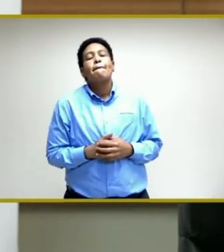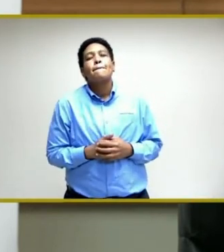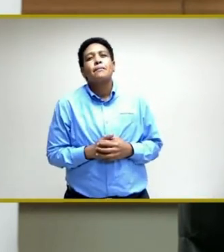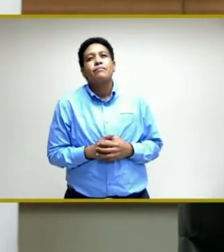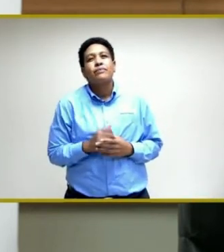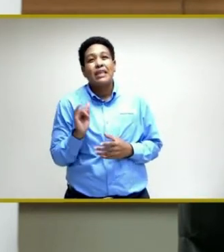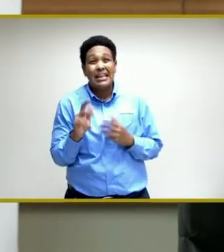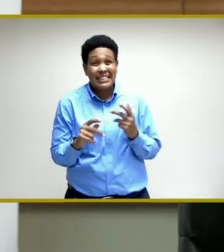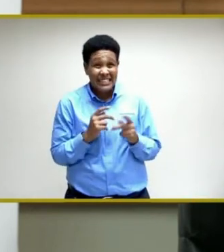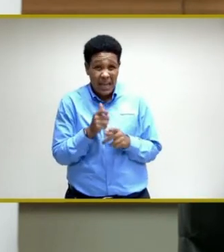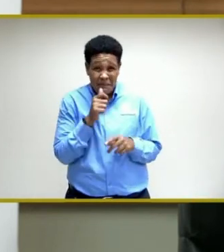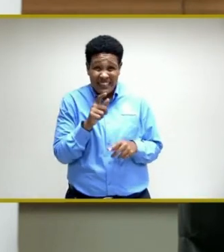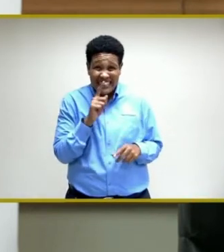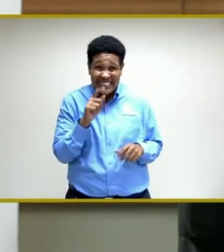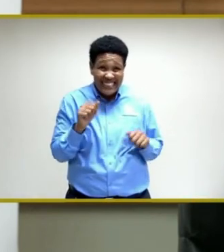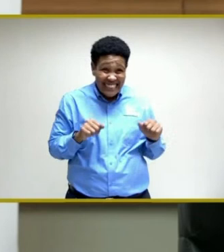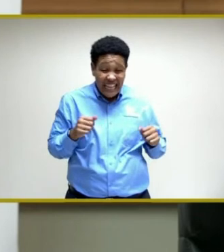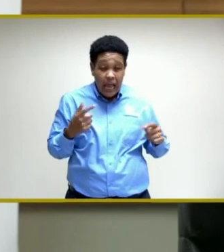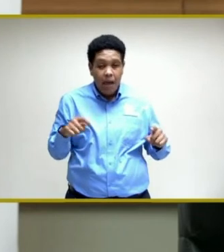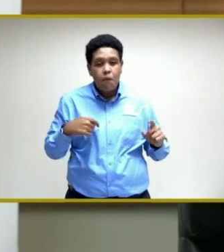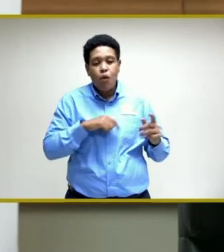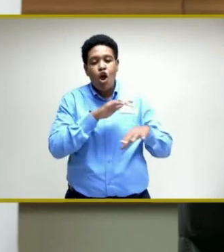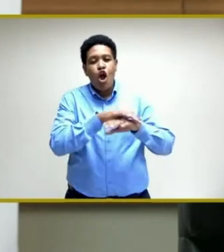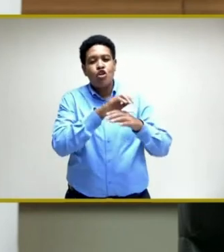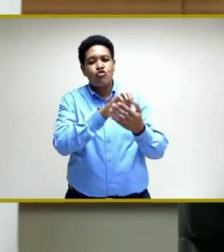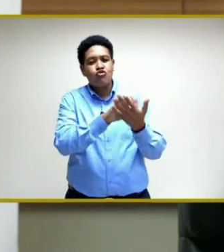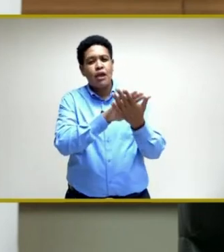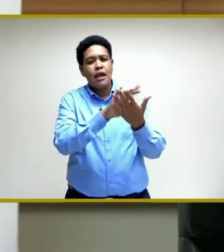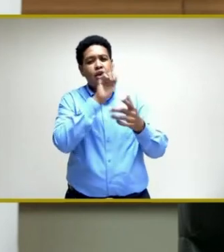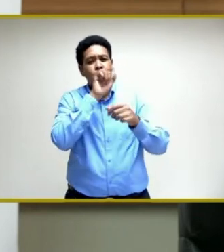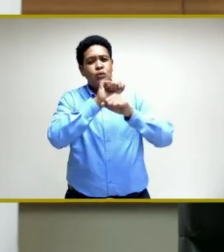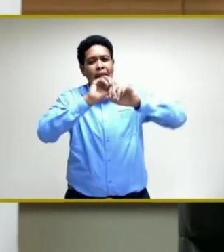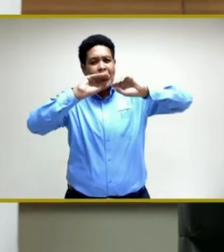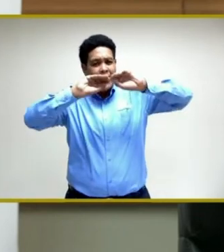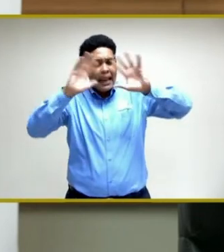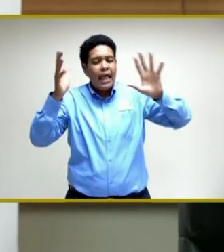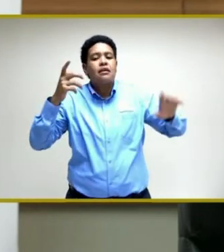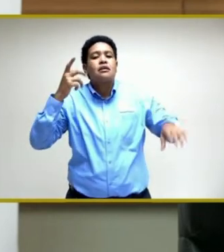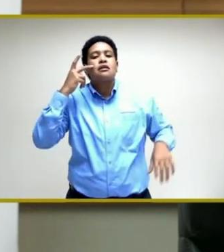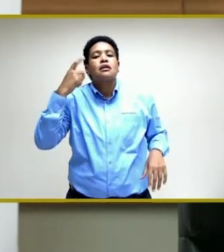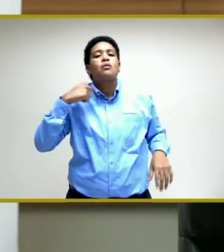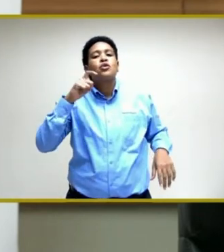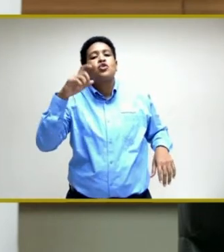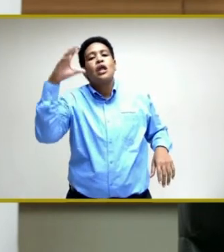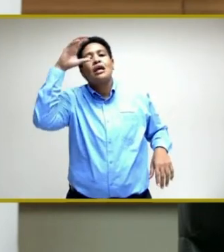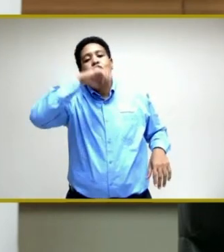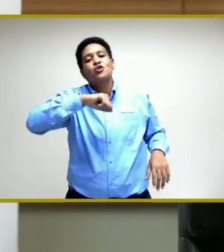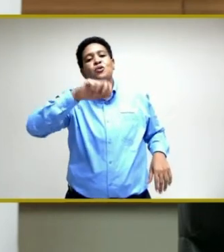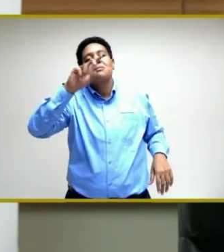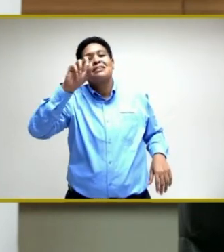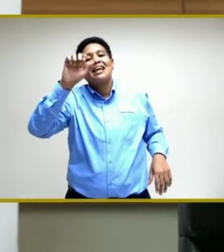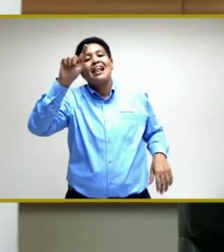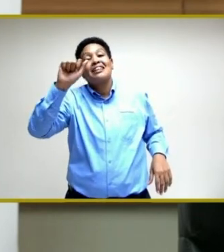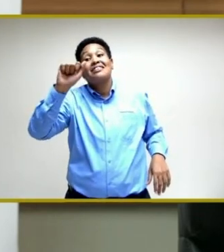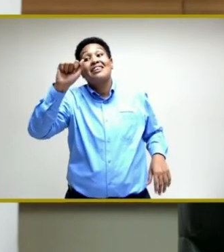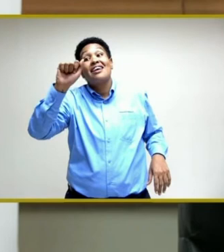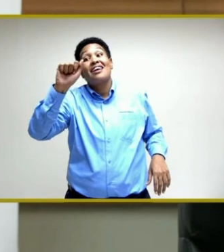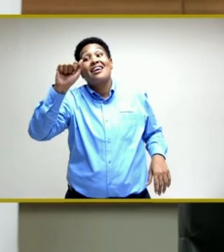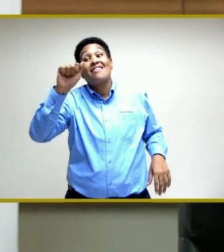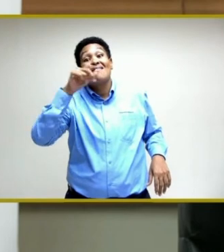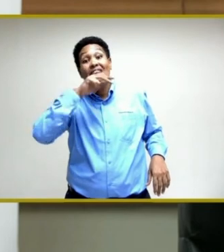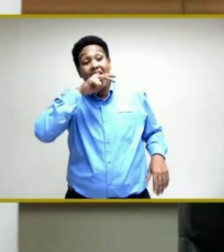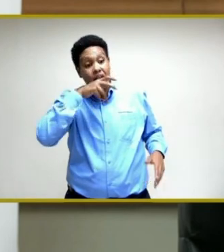uncertainty, however, we are on record, very clear, to say we should assume that the Delta virus exists here in Jamaica